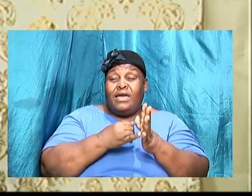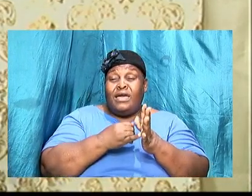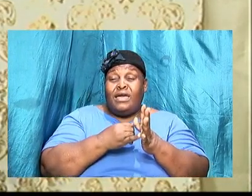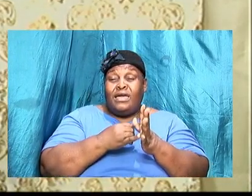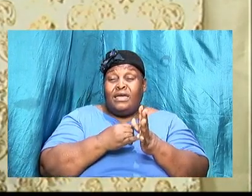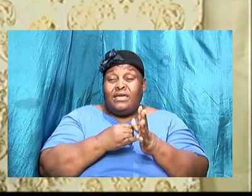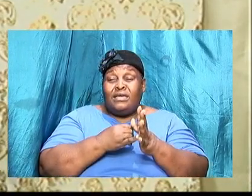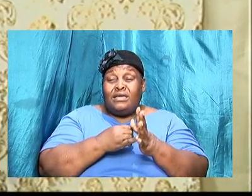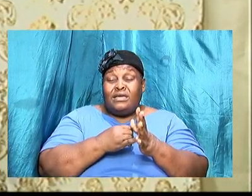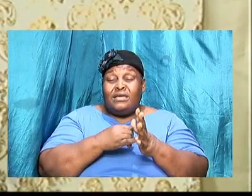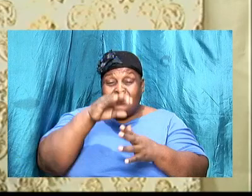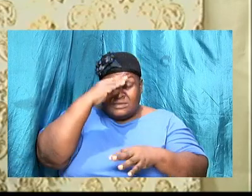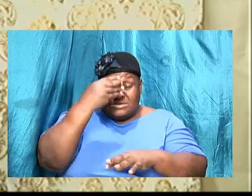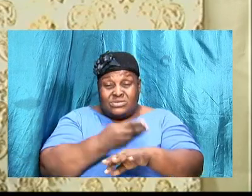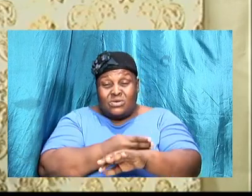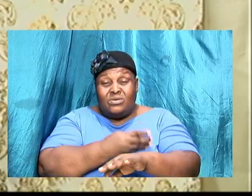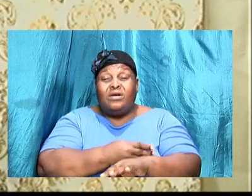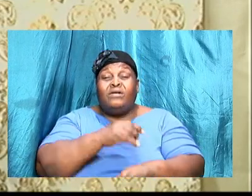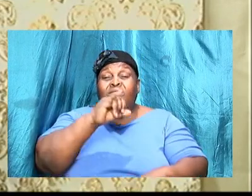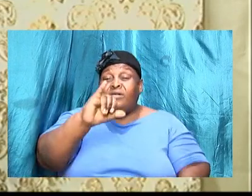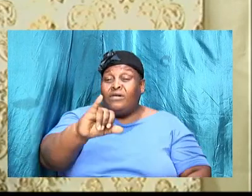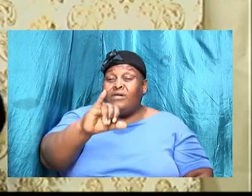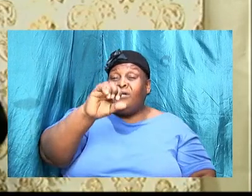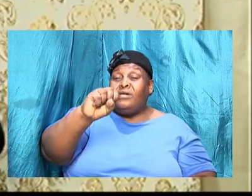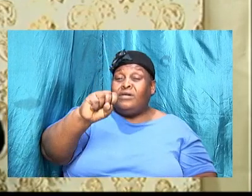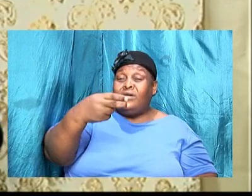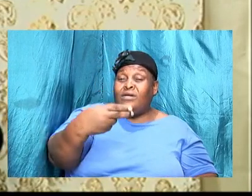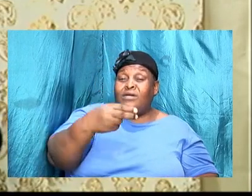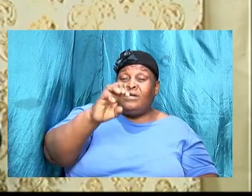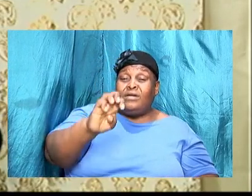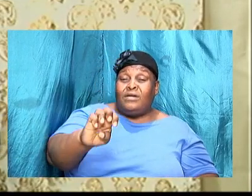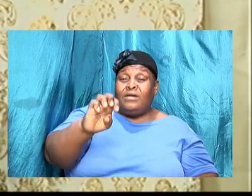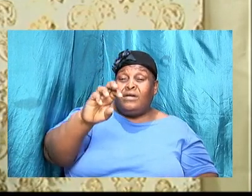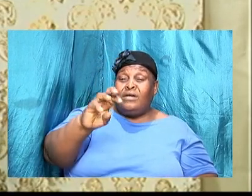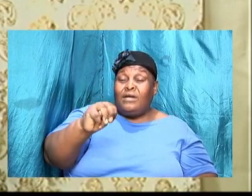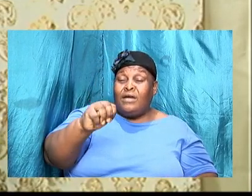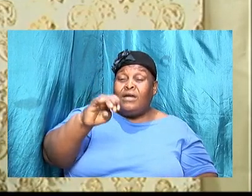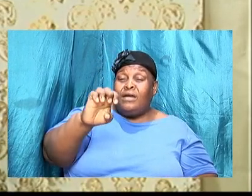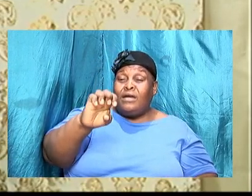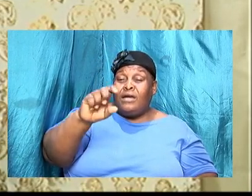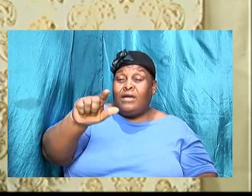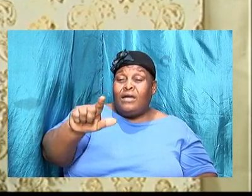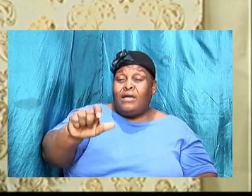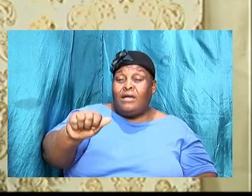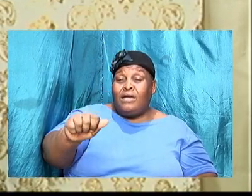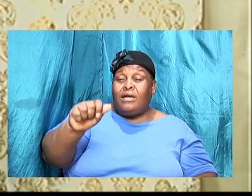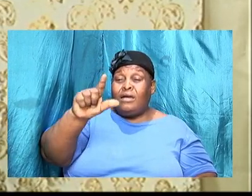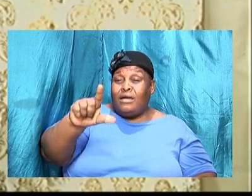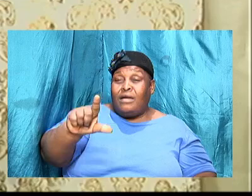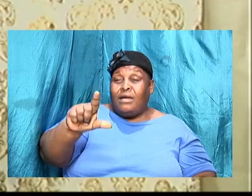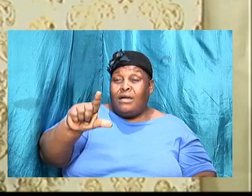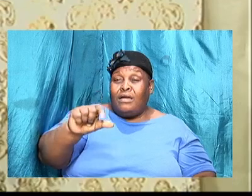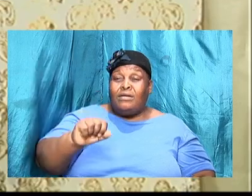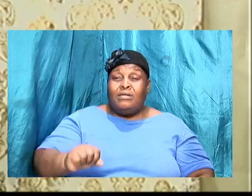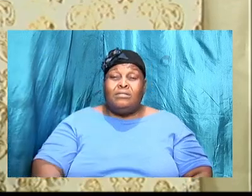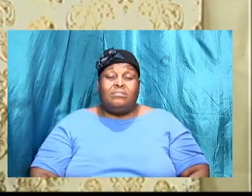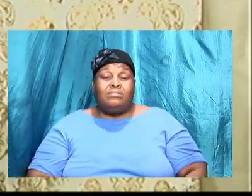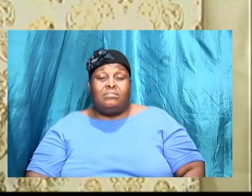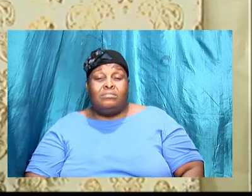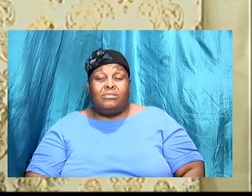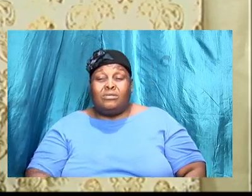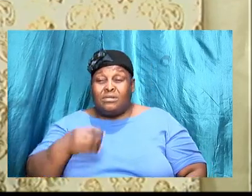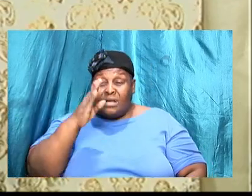because at the end of the day he said to Abraham, this will not be thine here, this will not be the person that I